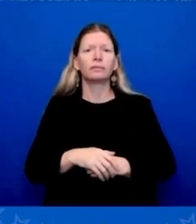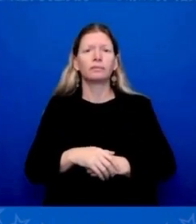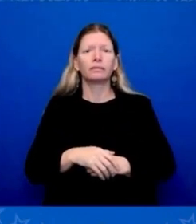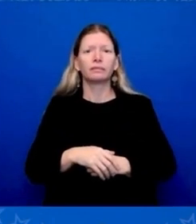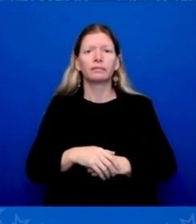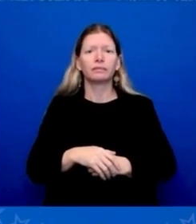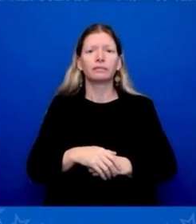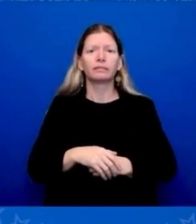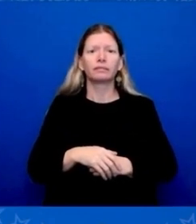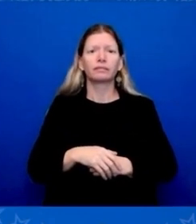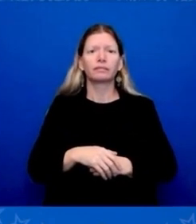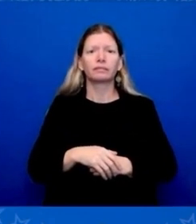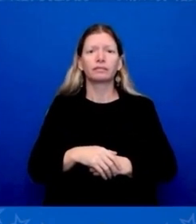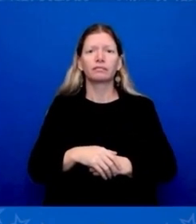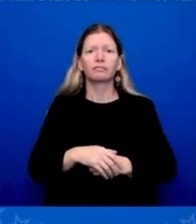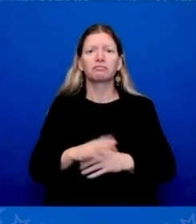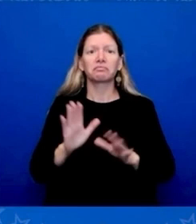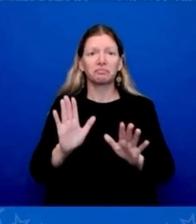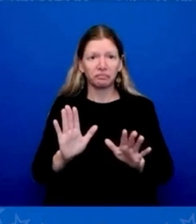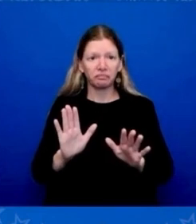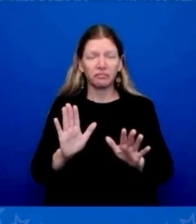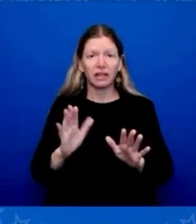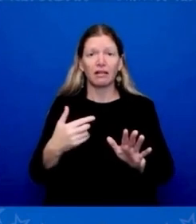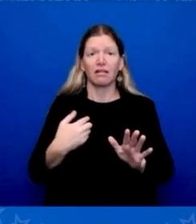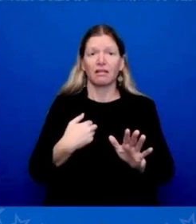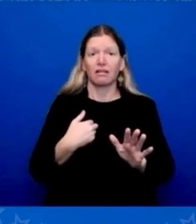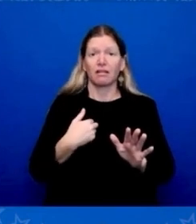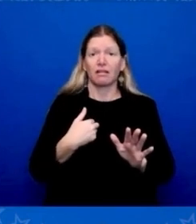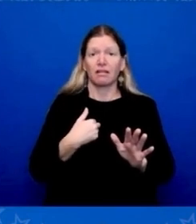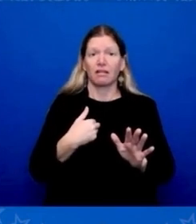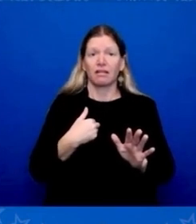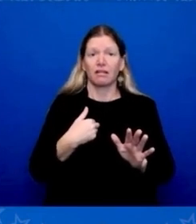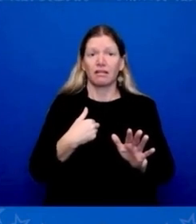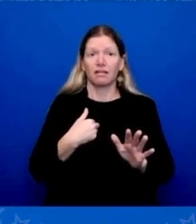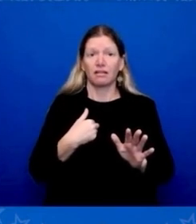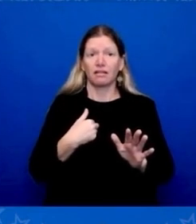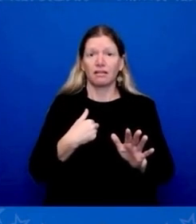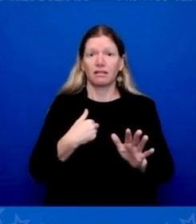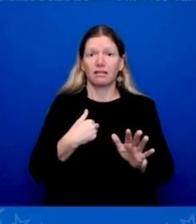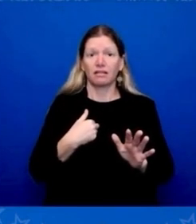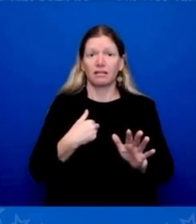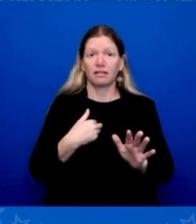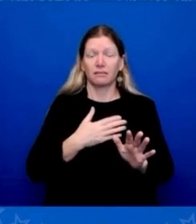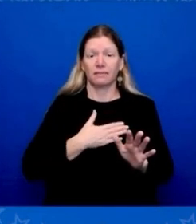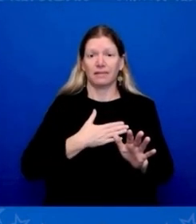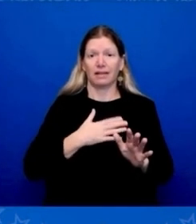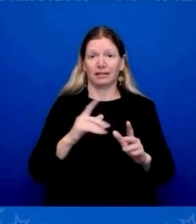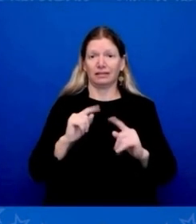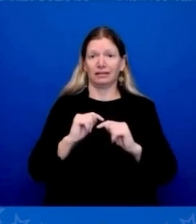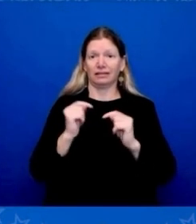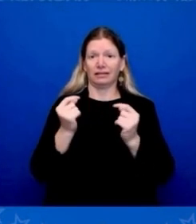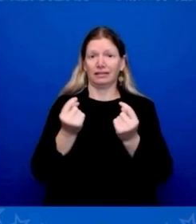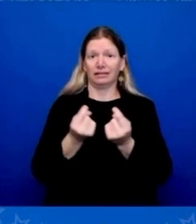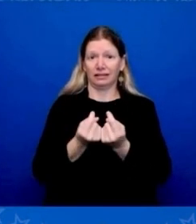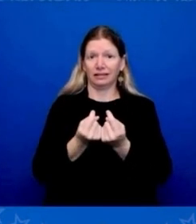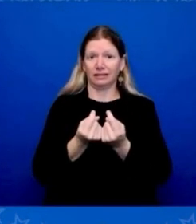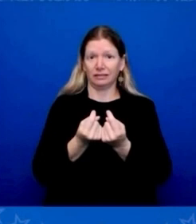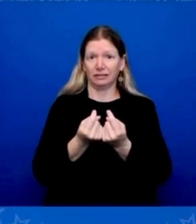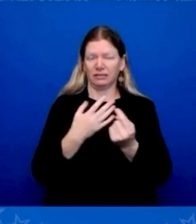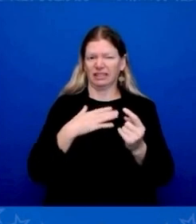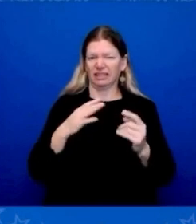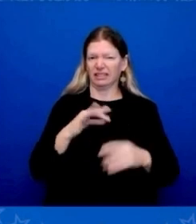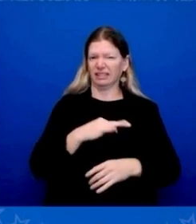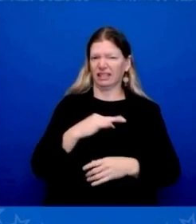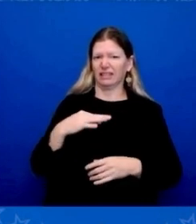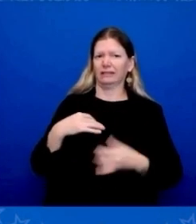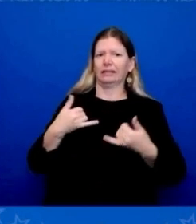my team, my staff, still meets with President Xi's people and his